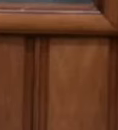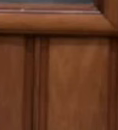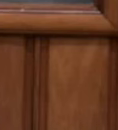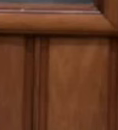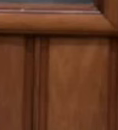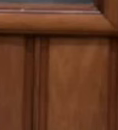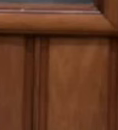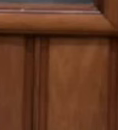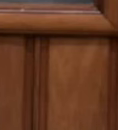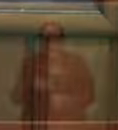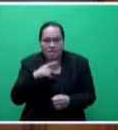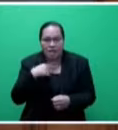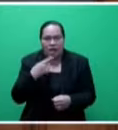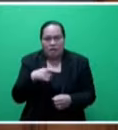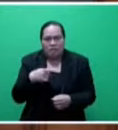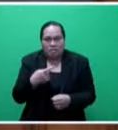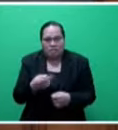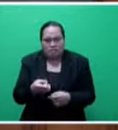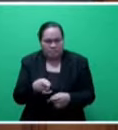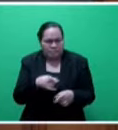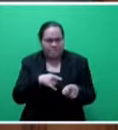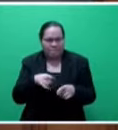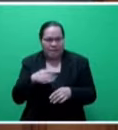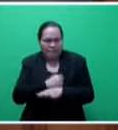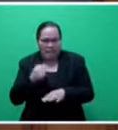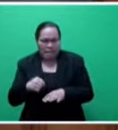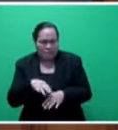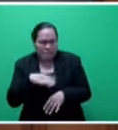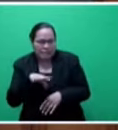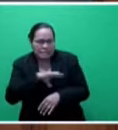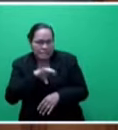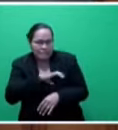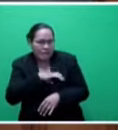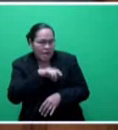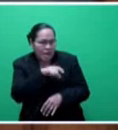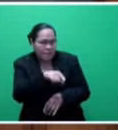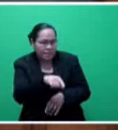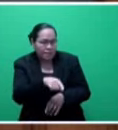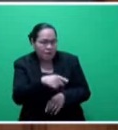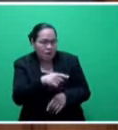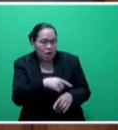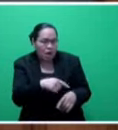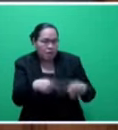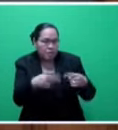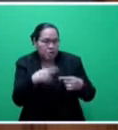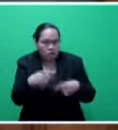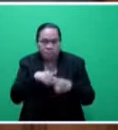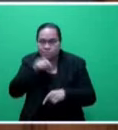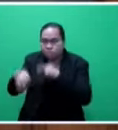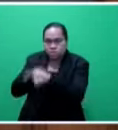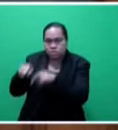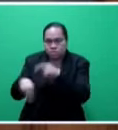the opposition for politicizing the issue. In fact, Mr. Speaker, on top of that, they never